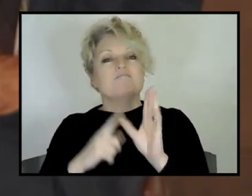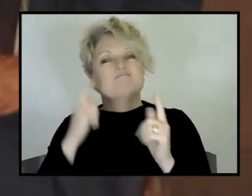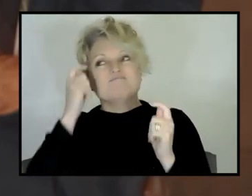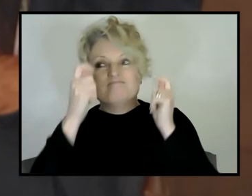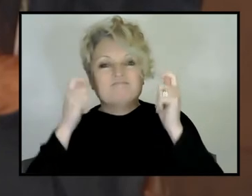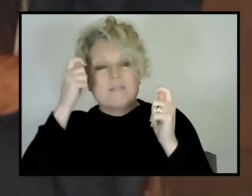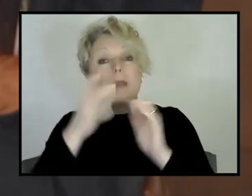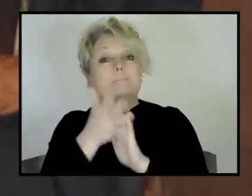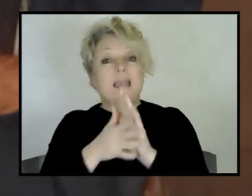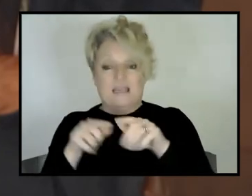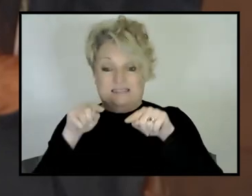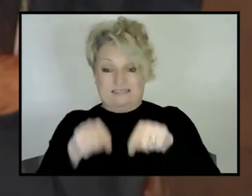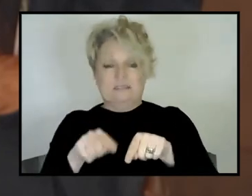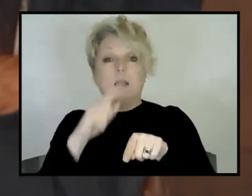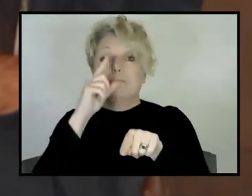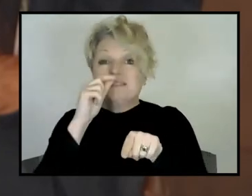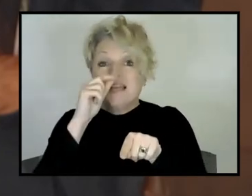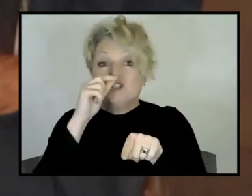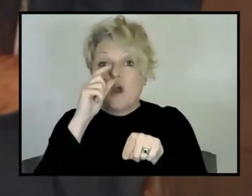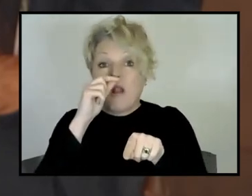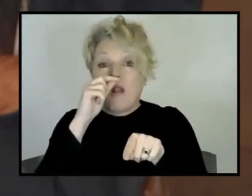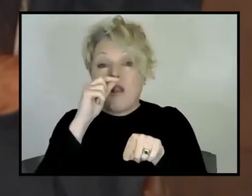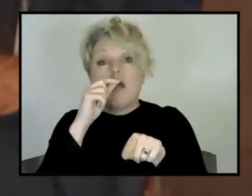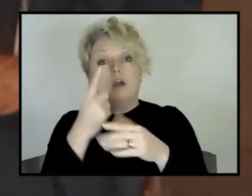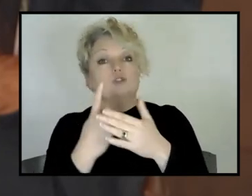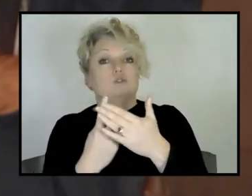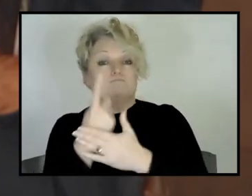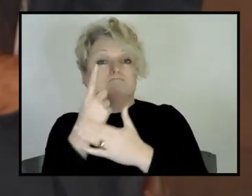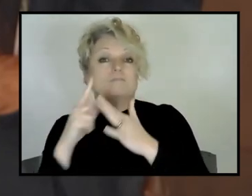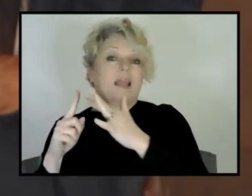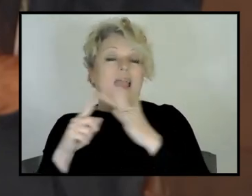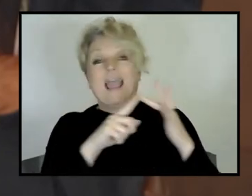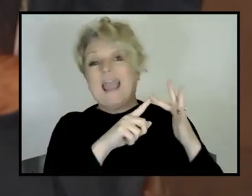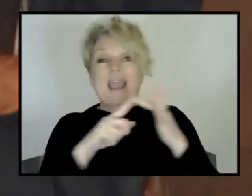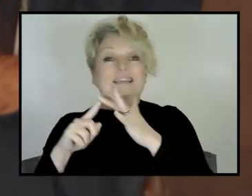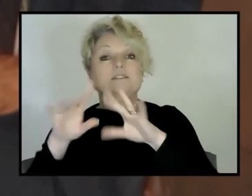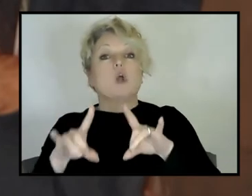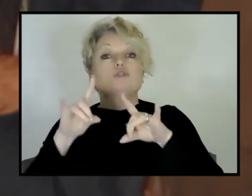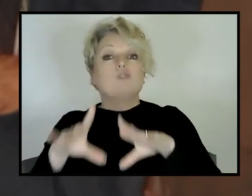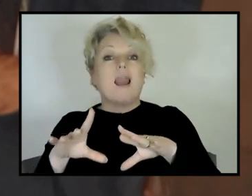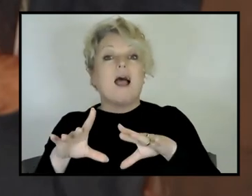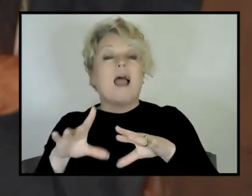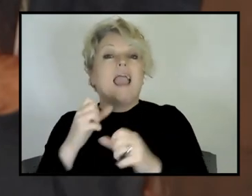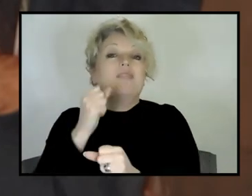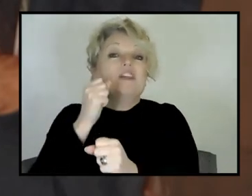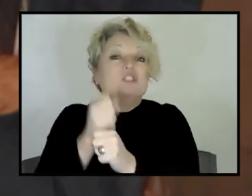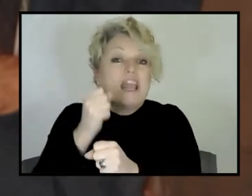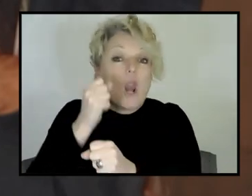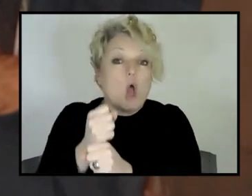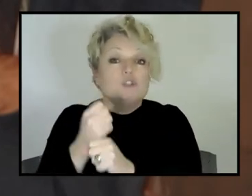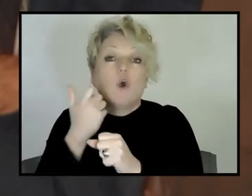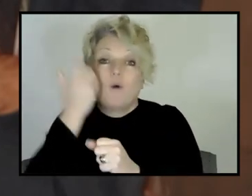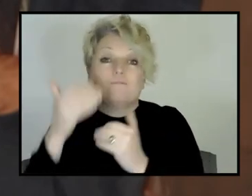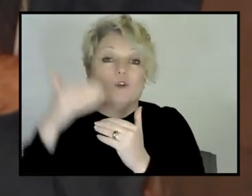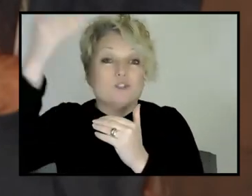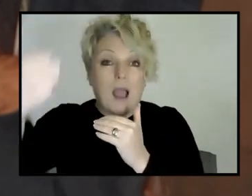a volcano to erupt somewhere in Eastern Australia in the geological future. Now, that might not be in our lifetime. And I think we have